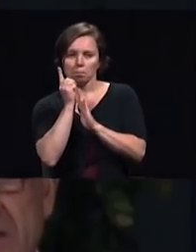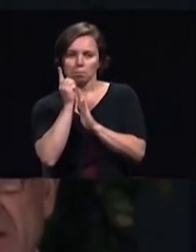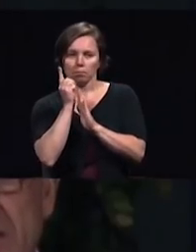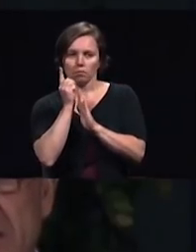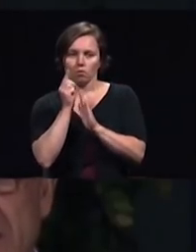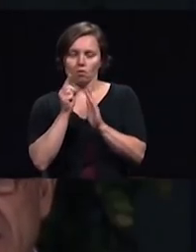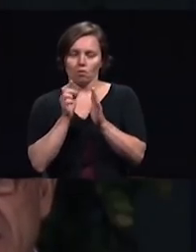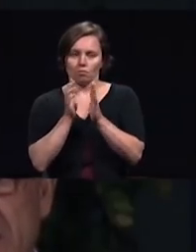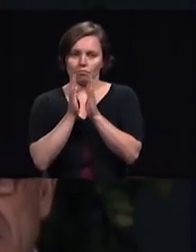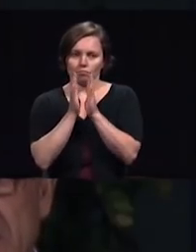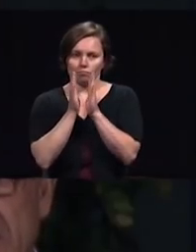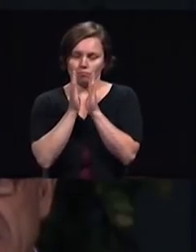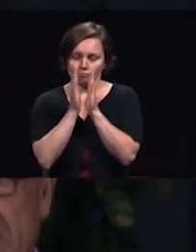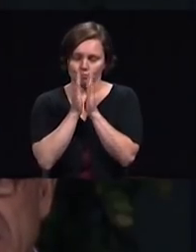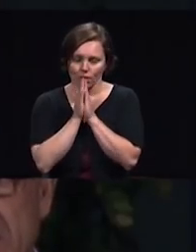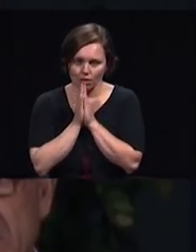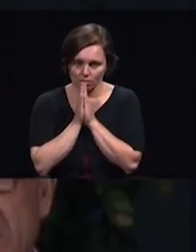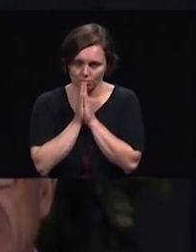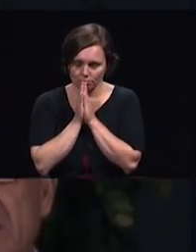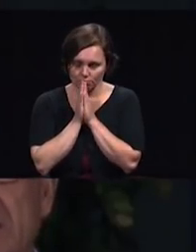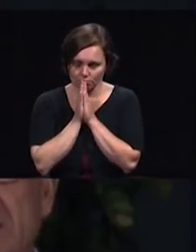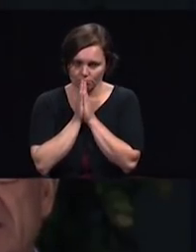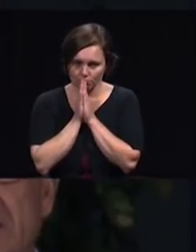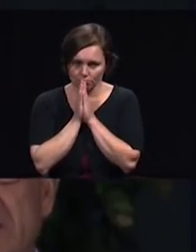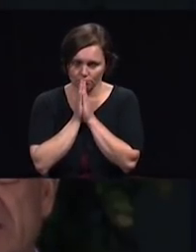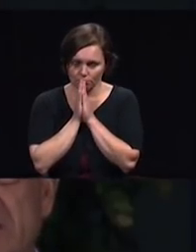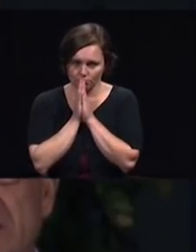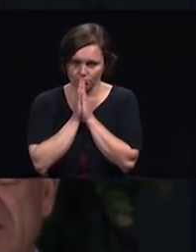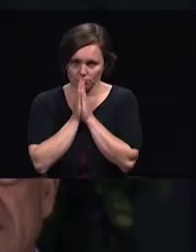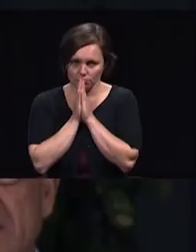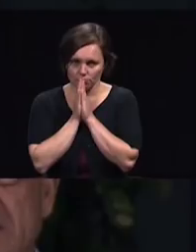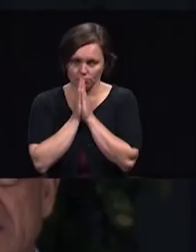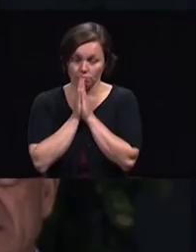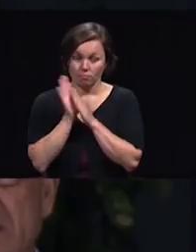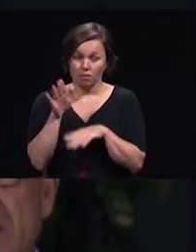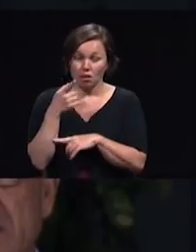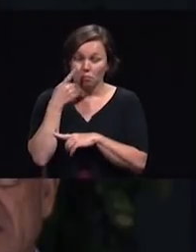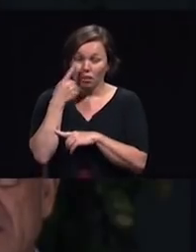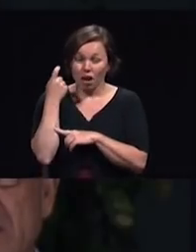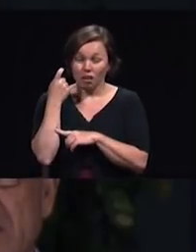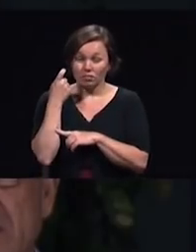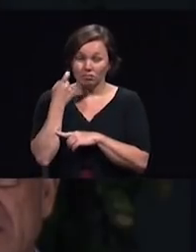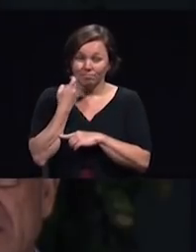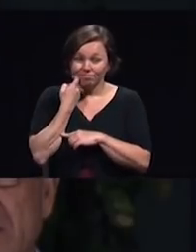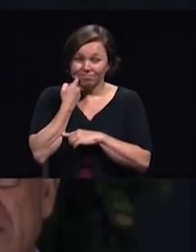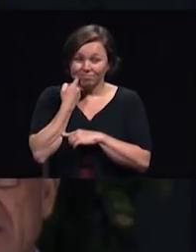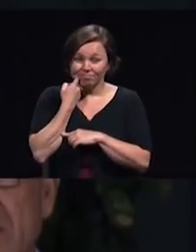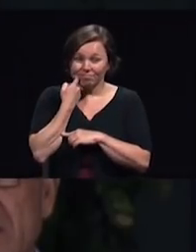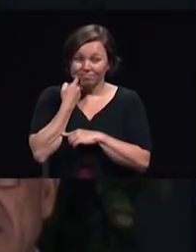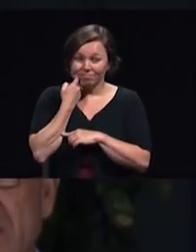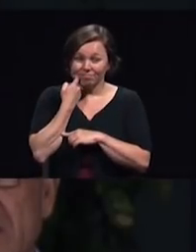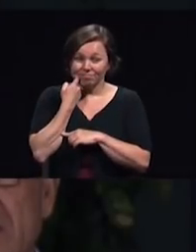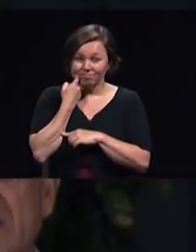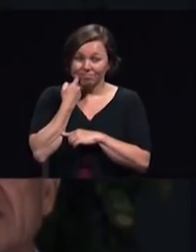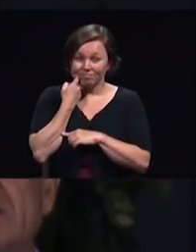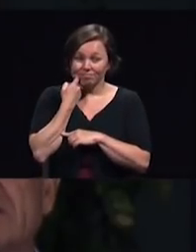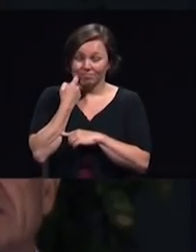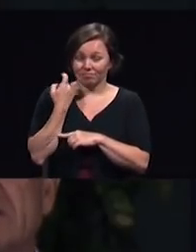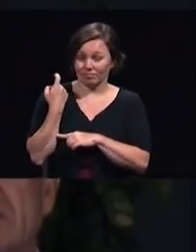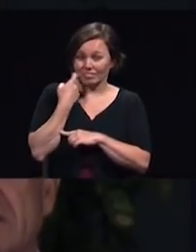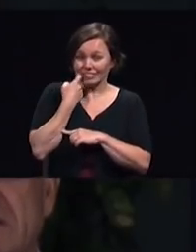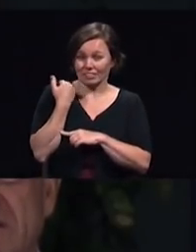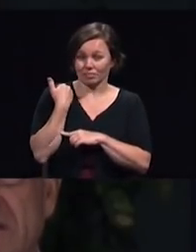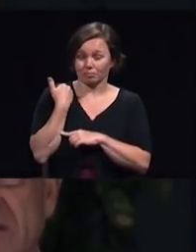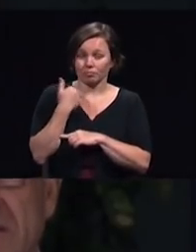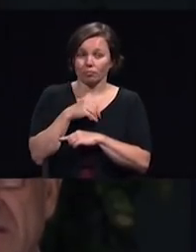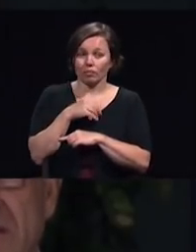pray silently where you are, because in the very recent history or past, we